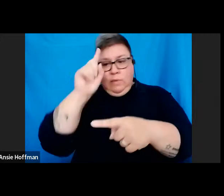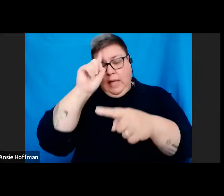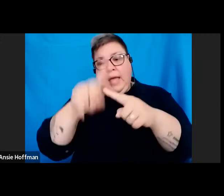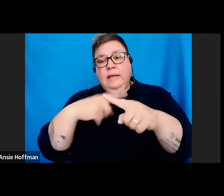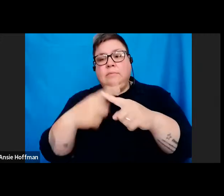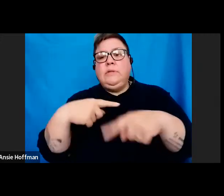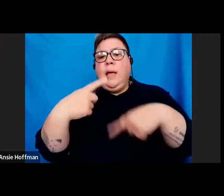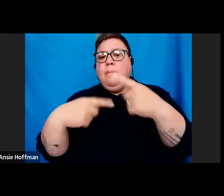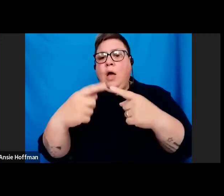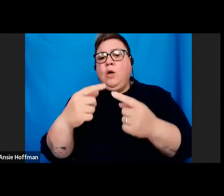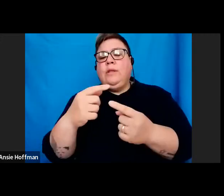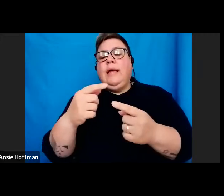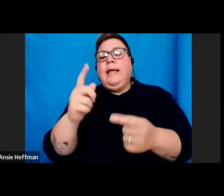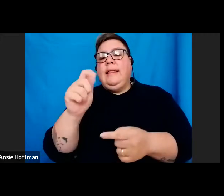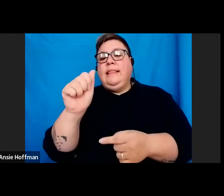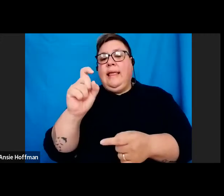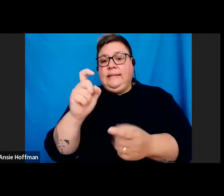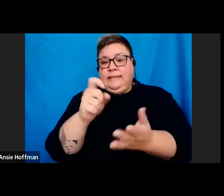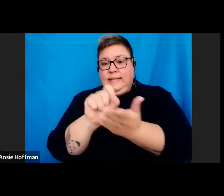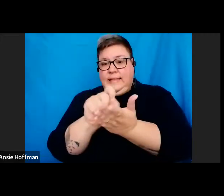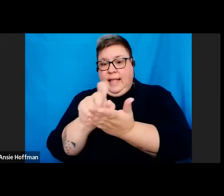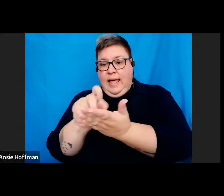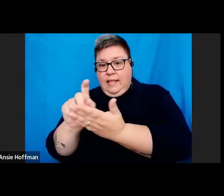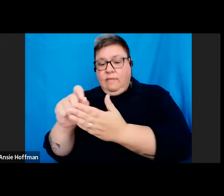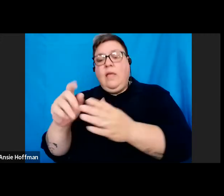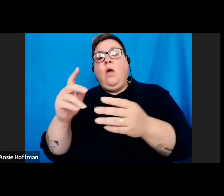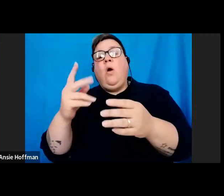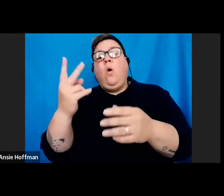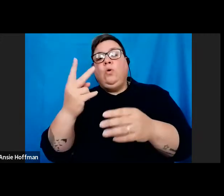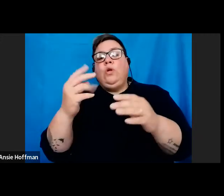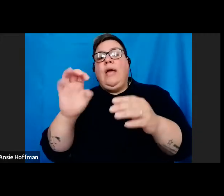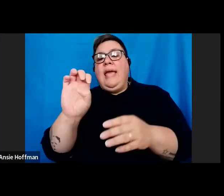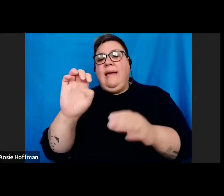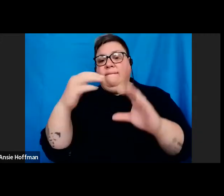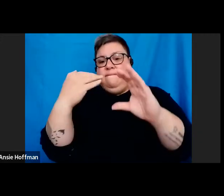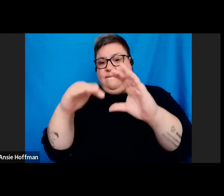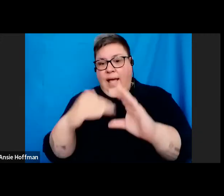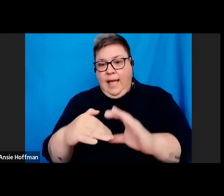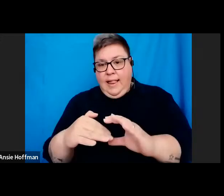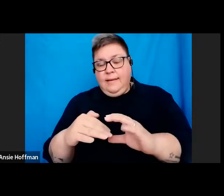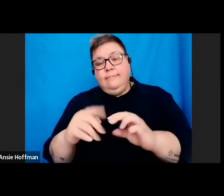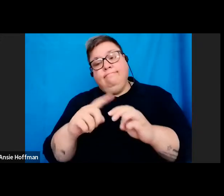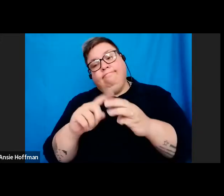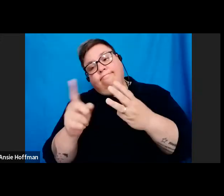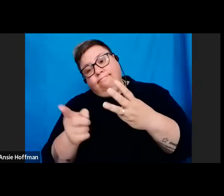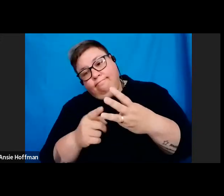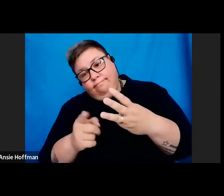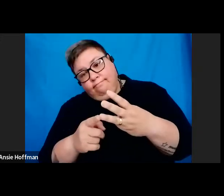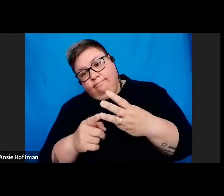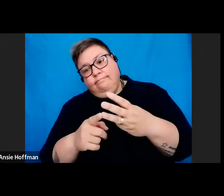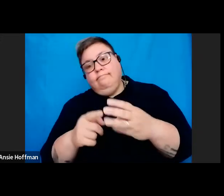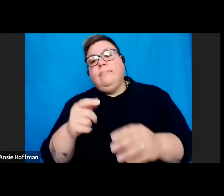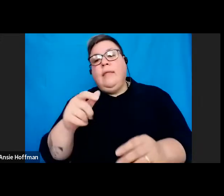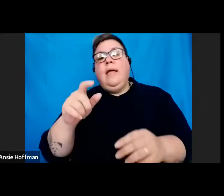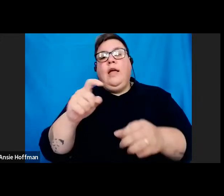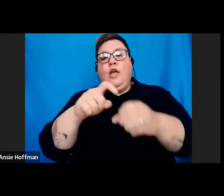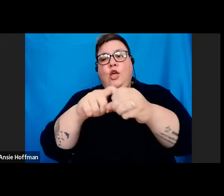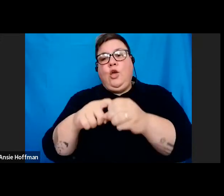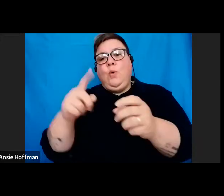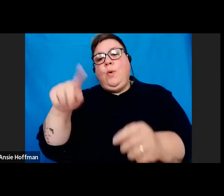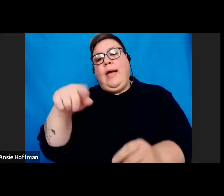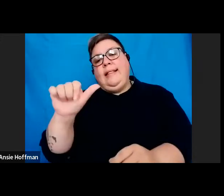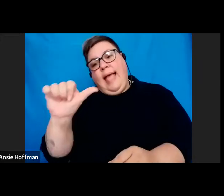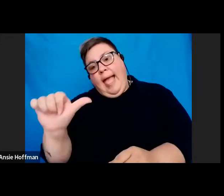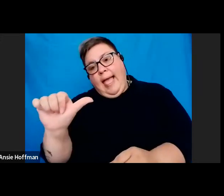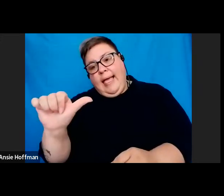directive. It will be followed by the e-filing demonstration. And the last part will be the Q&A session by panel